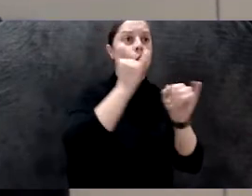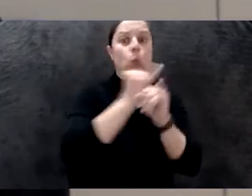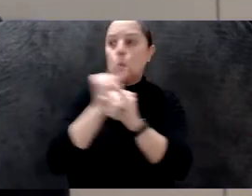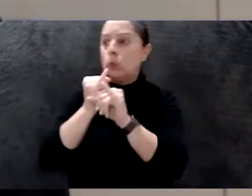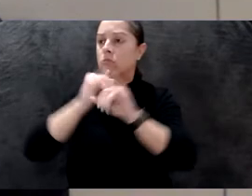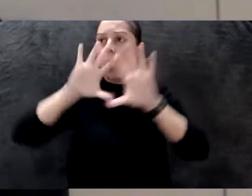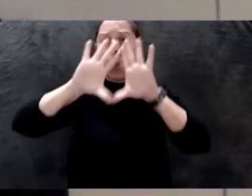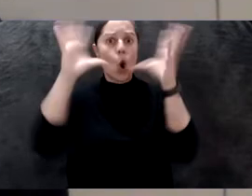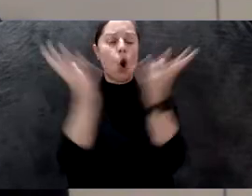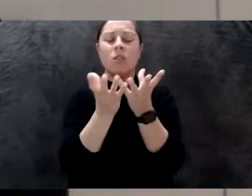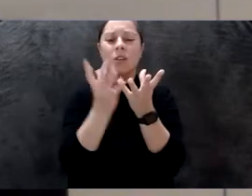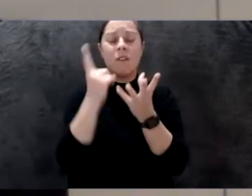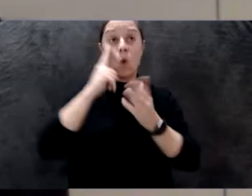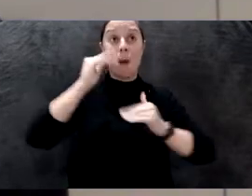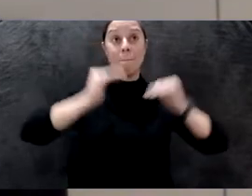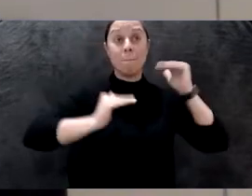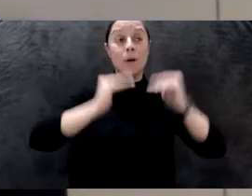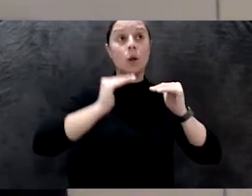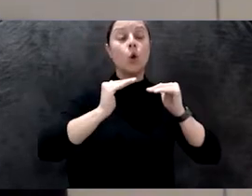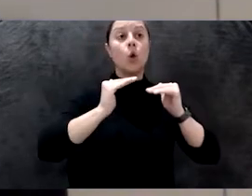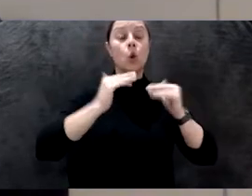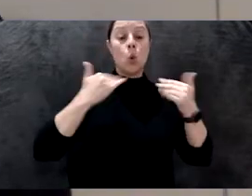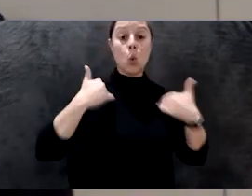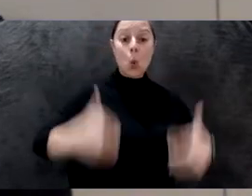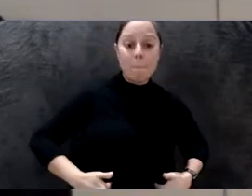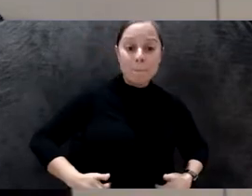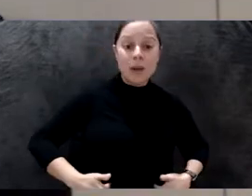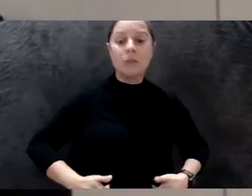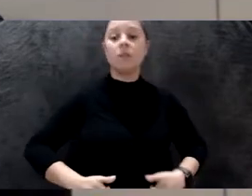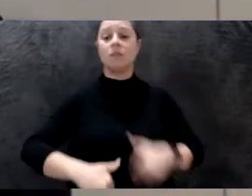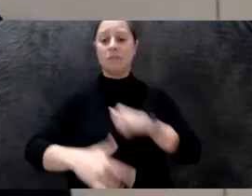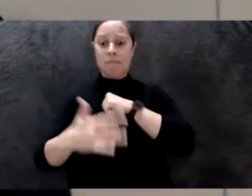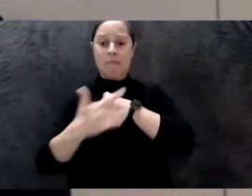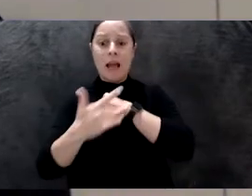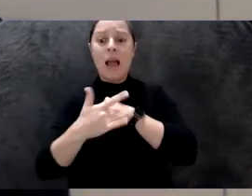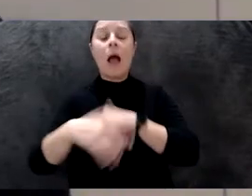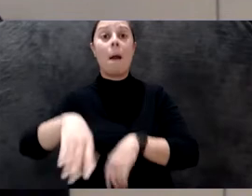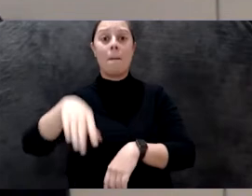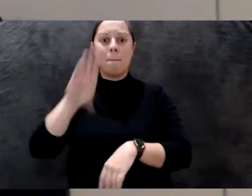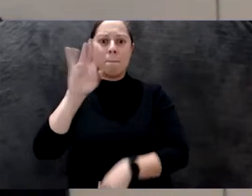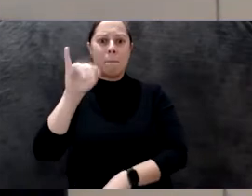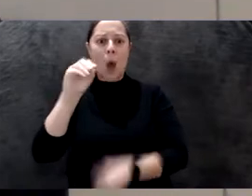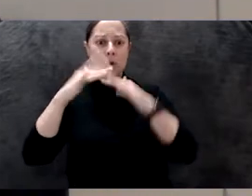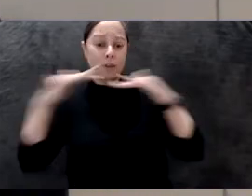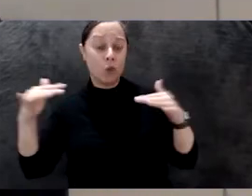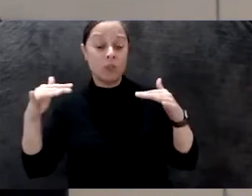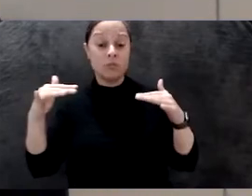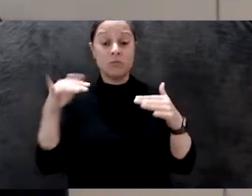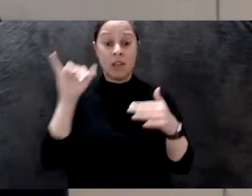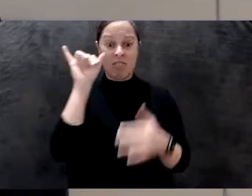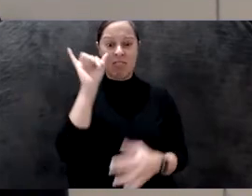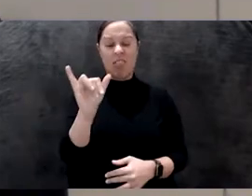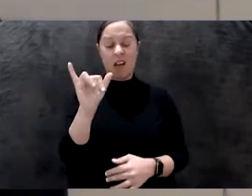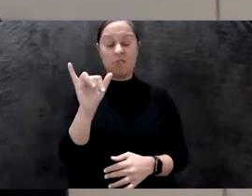equal balance of human, techno, and biodiversity with an understanding of situated and collectively developed